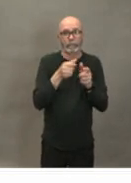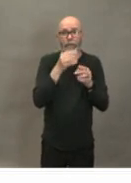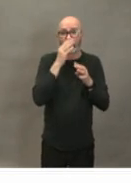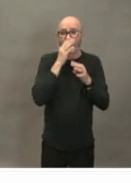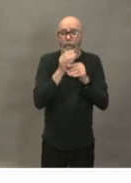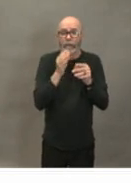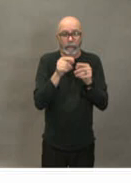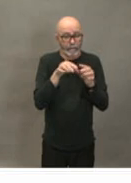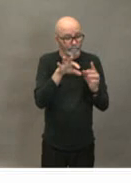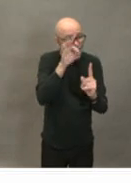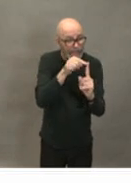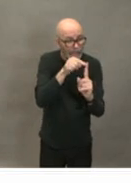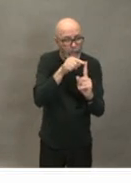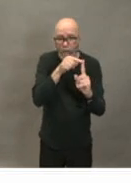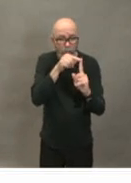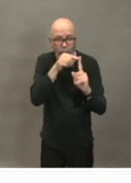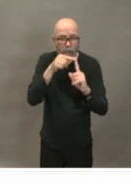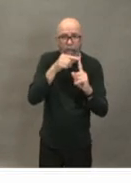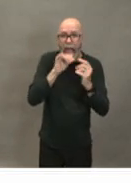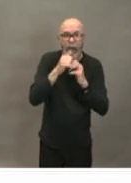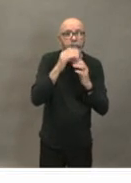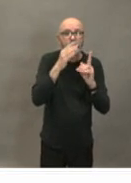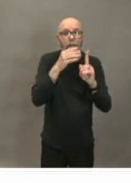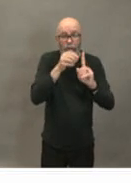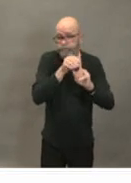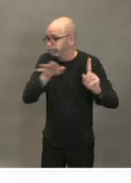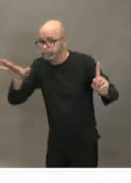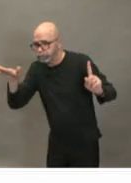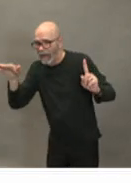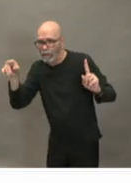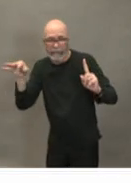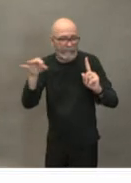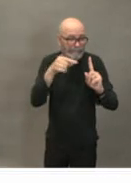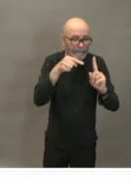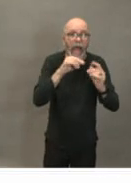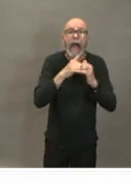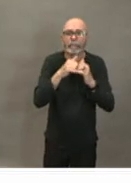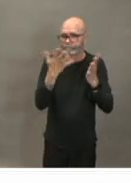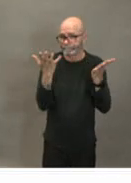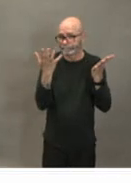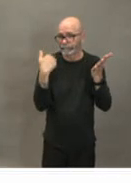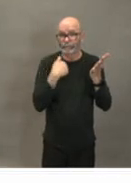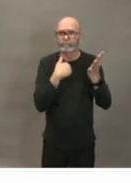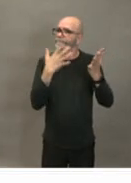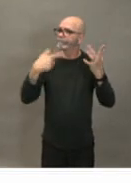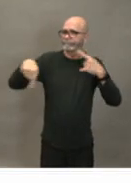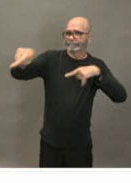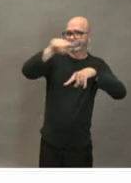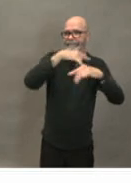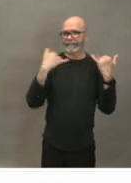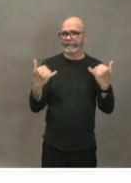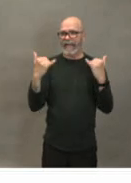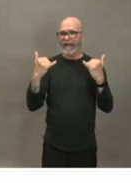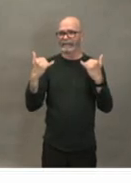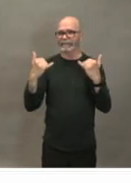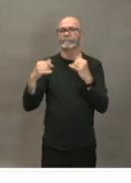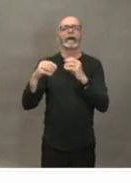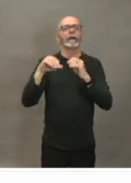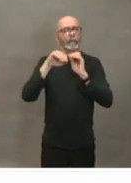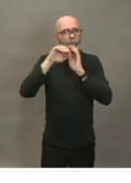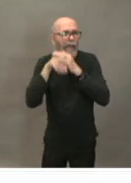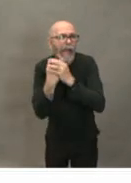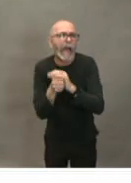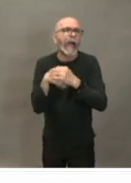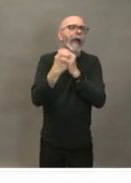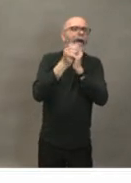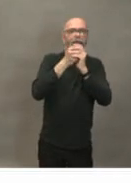we collectively adhere adhere to what i call the public health measure measures that will be necessary you mentioned the importance of